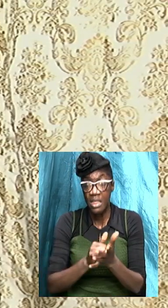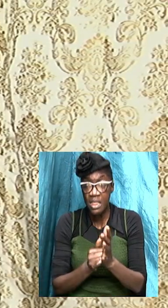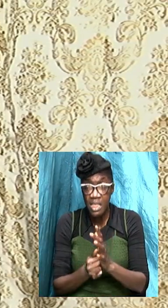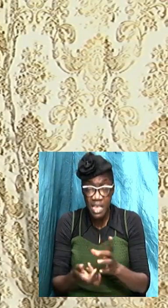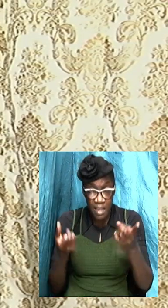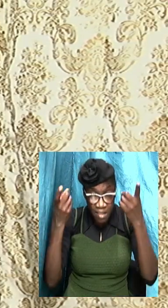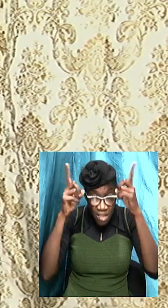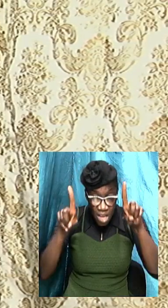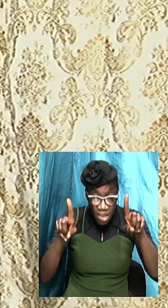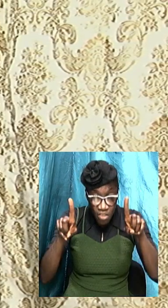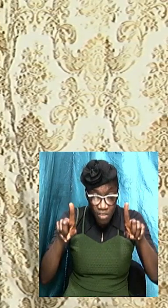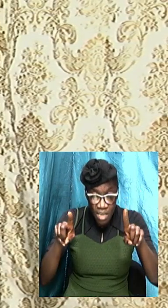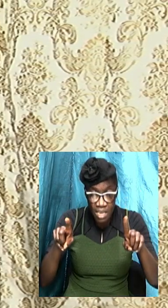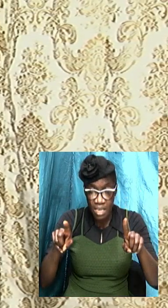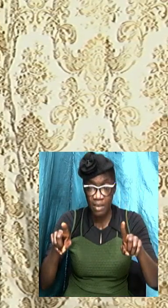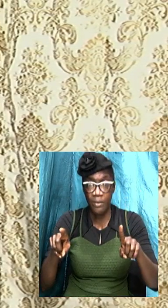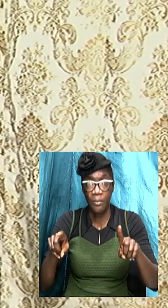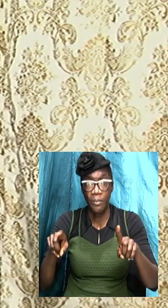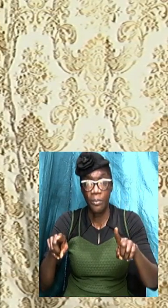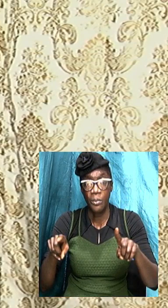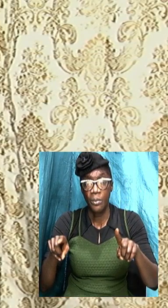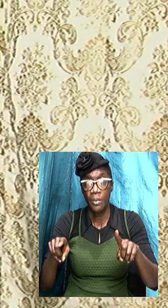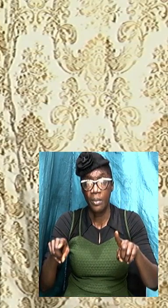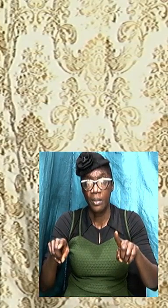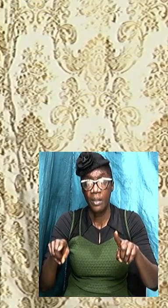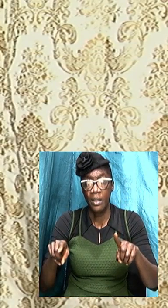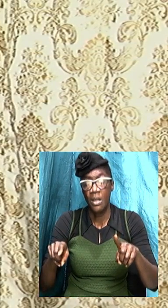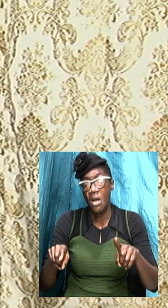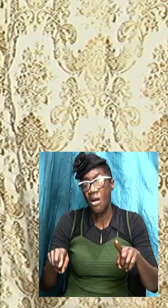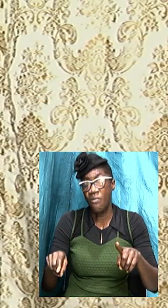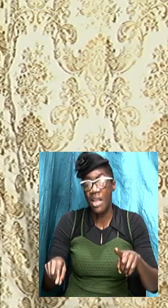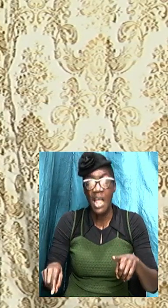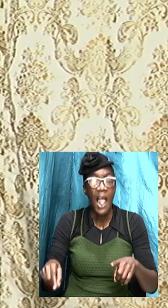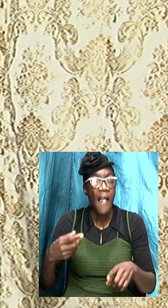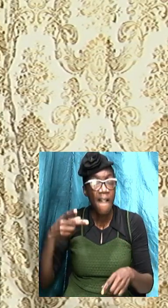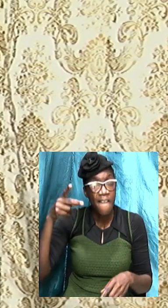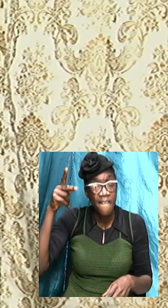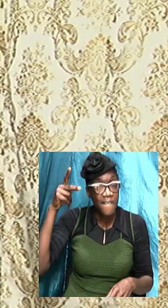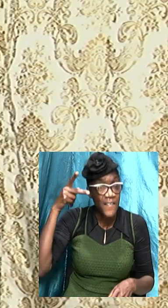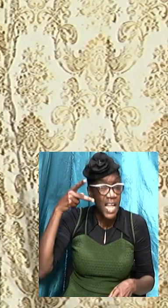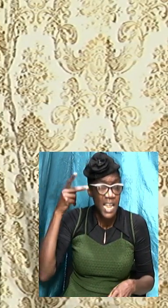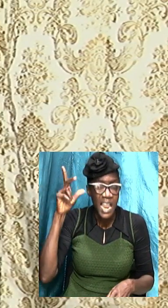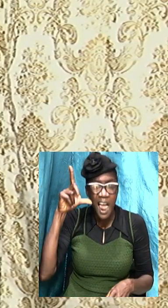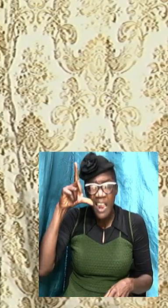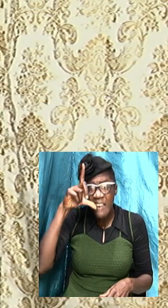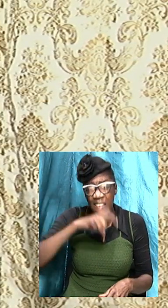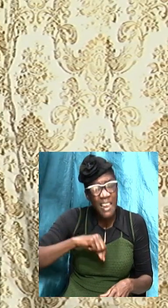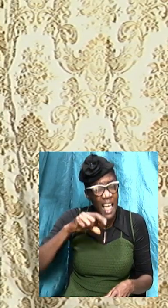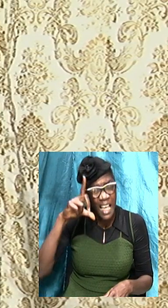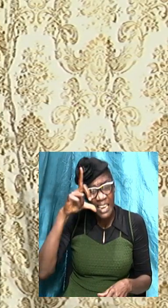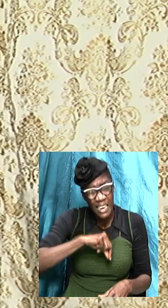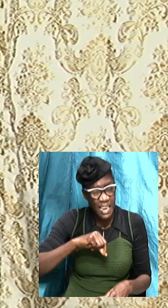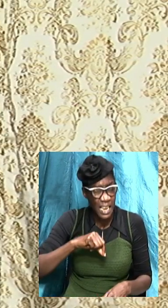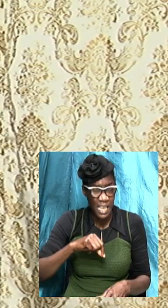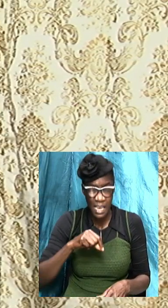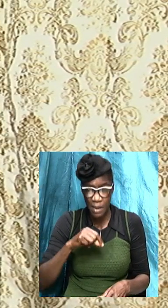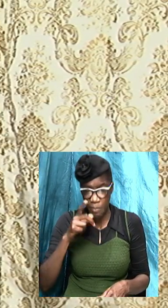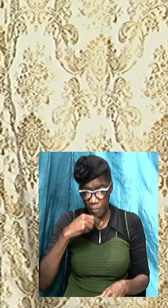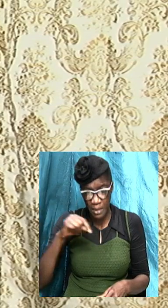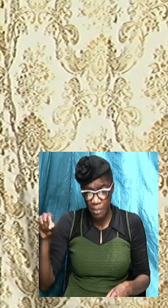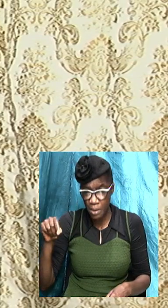that existed and it tells us about the doctrine of the Pharisees and the Sadducees tell us about the doctrine of Balaam the